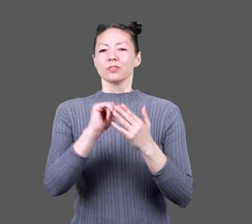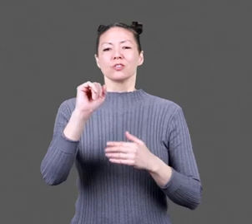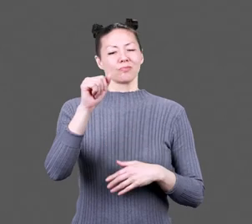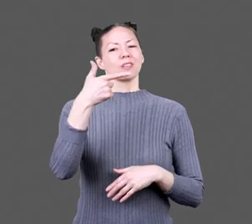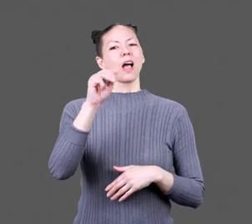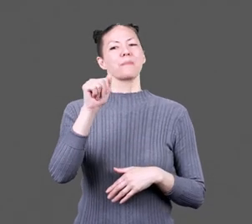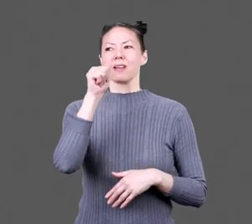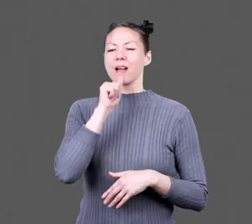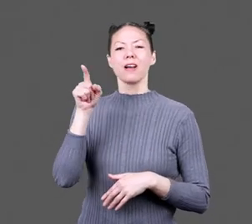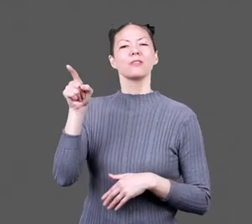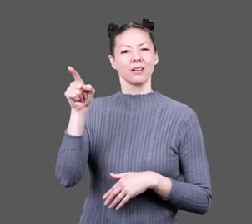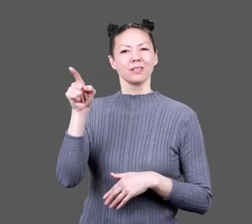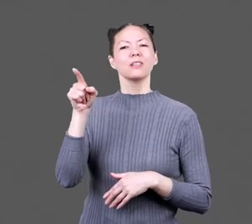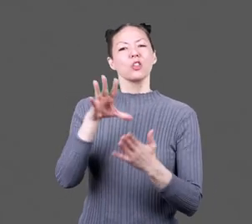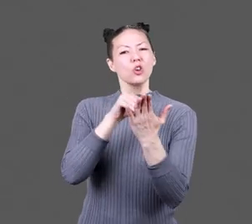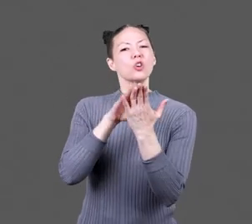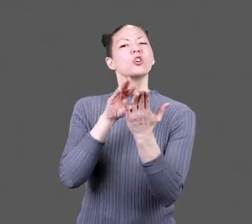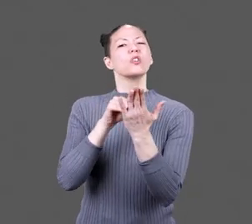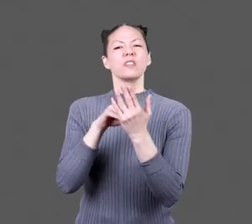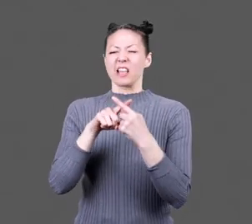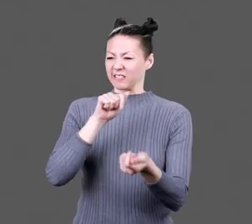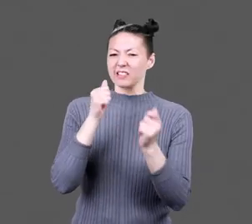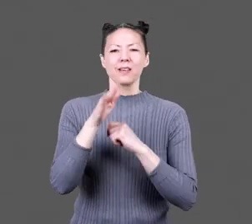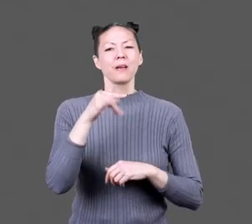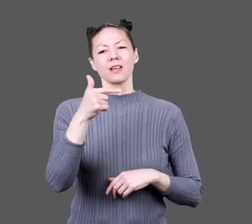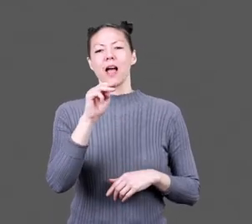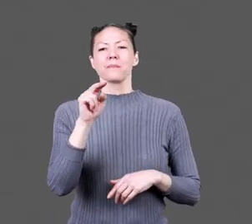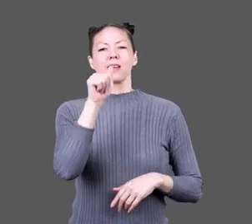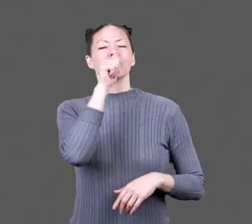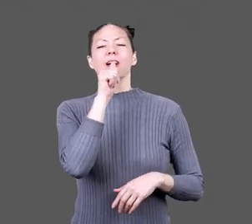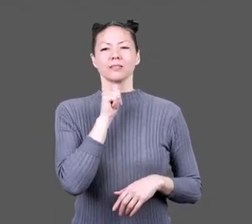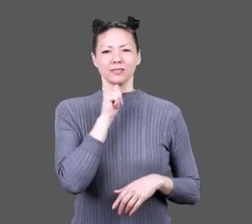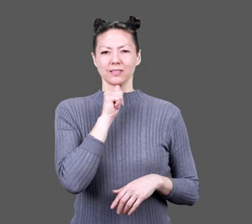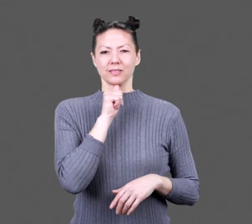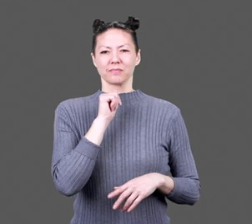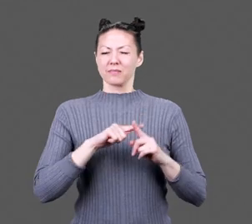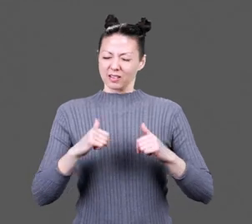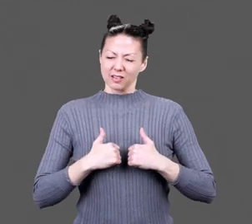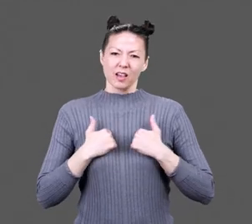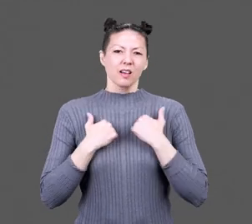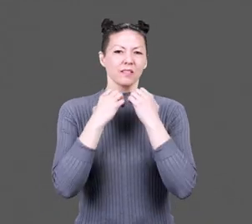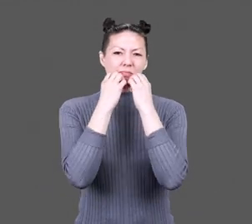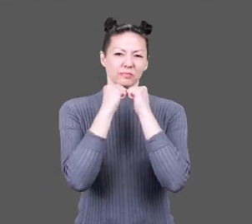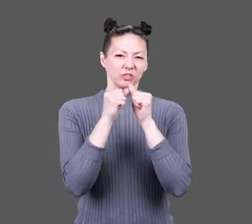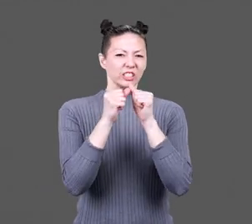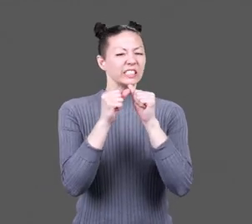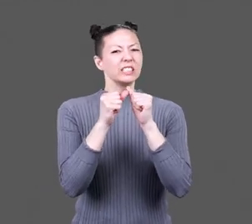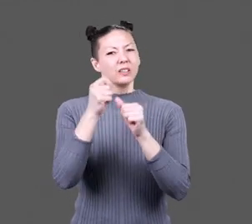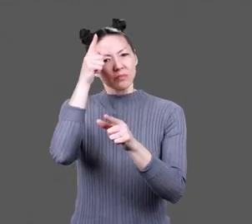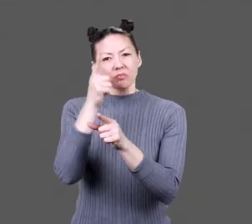shaped by Gaman. We would learn that some things cannot be changed by Gaman. But life persists.